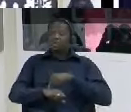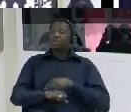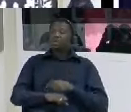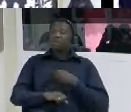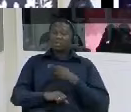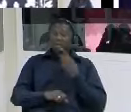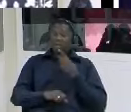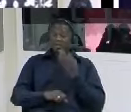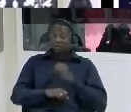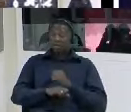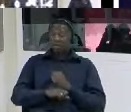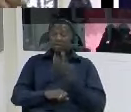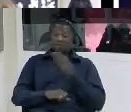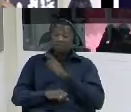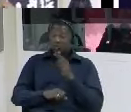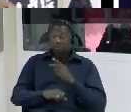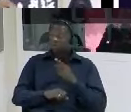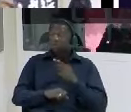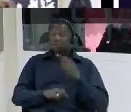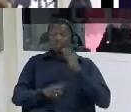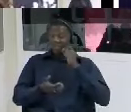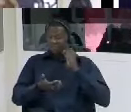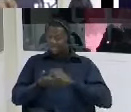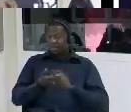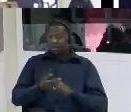yes